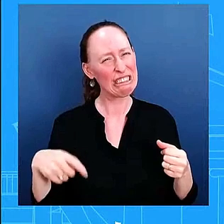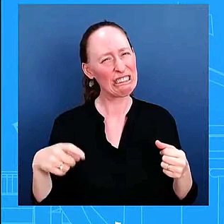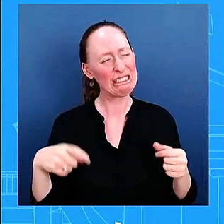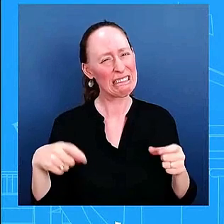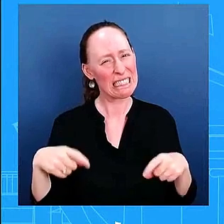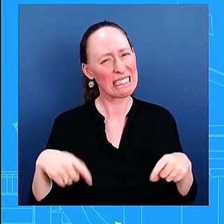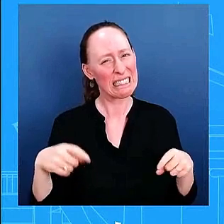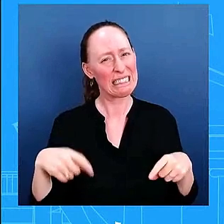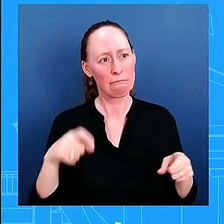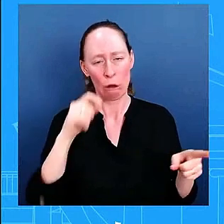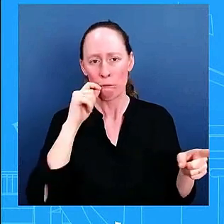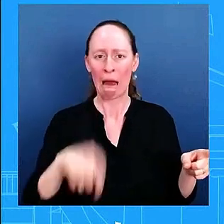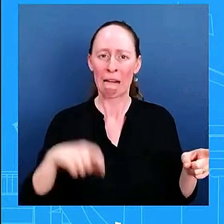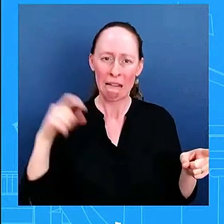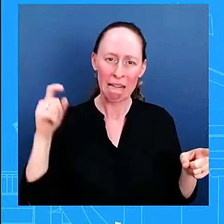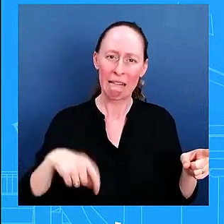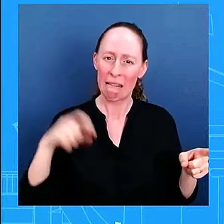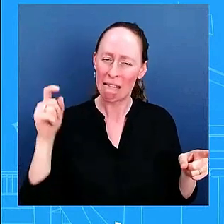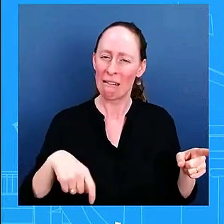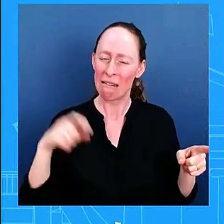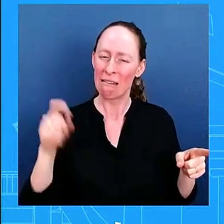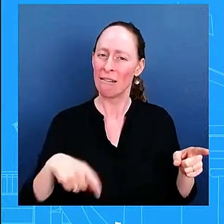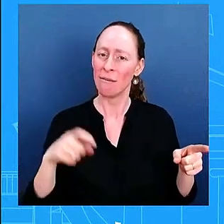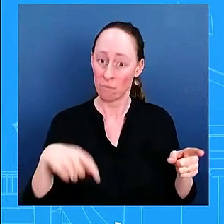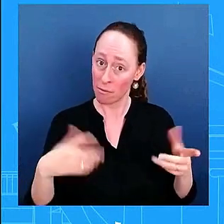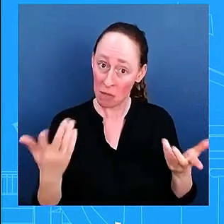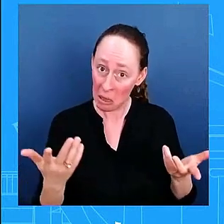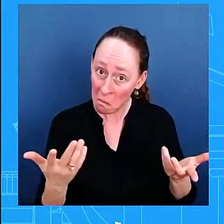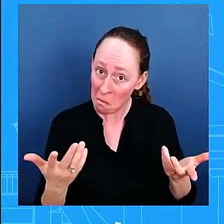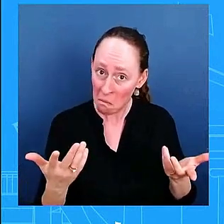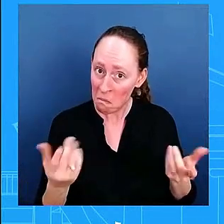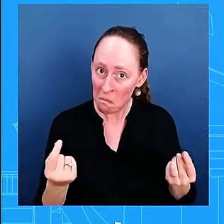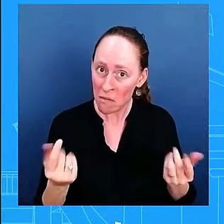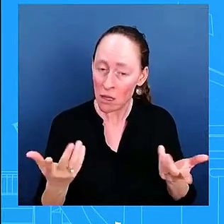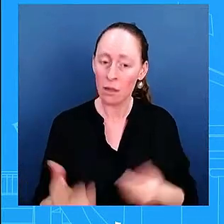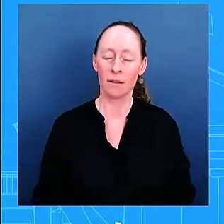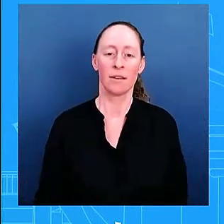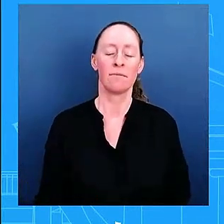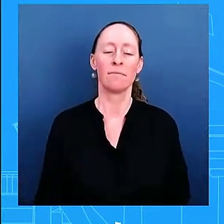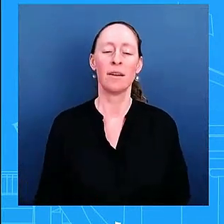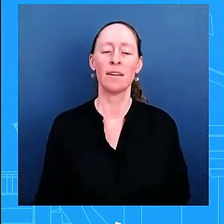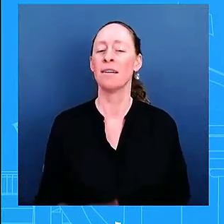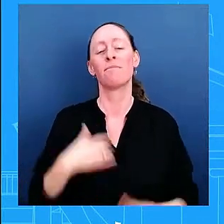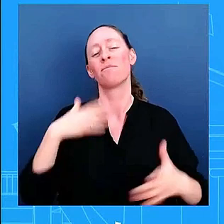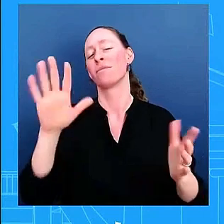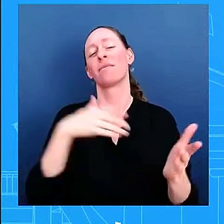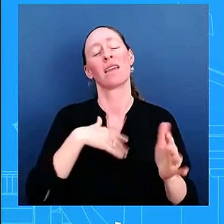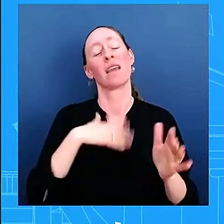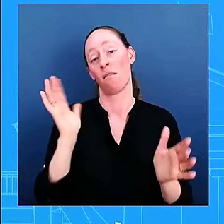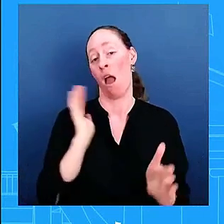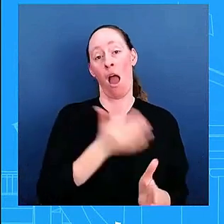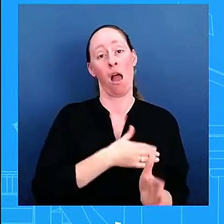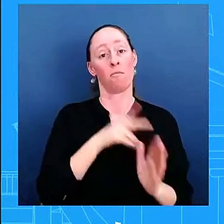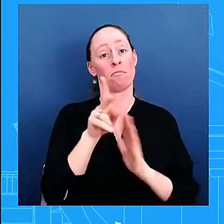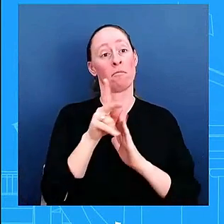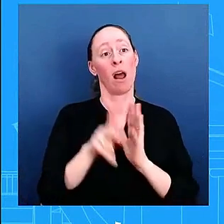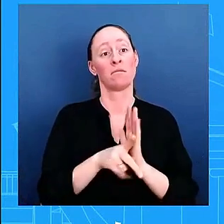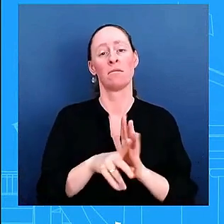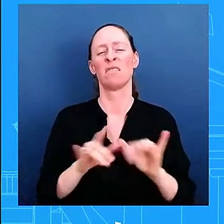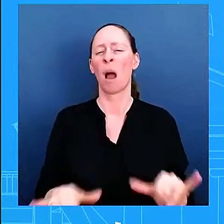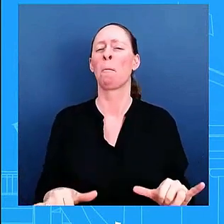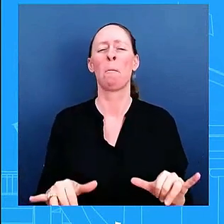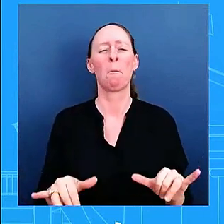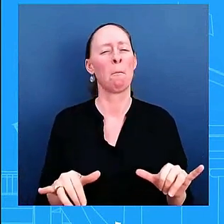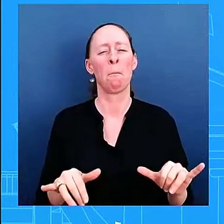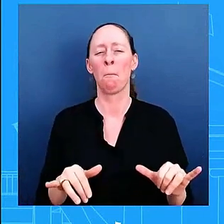share on the readouts what i can say is that policy has not changed and we said that we said that going i remember saying this at this podium before